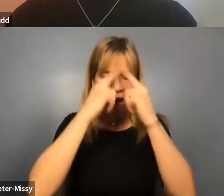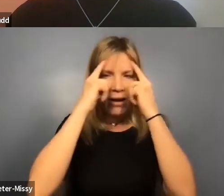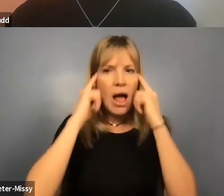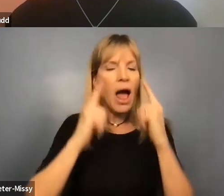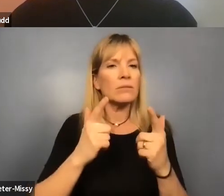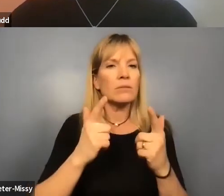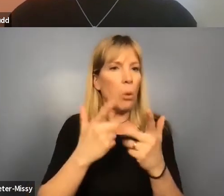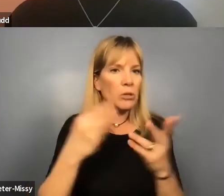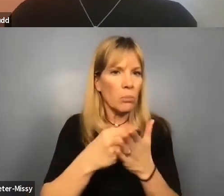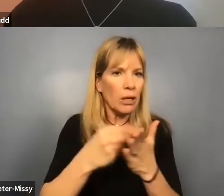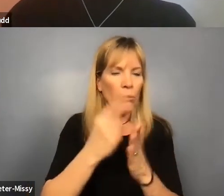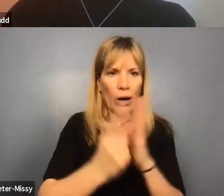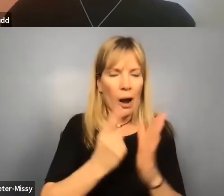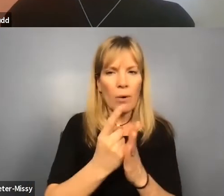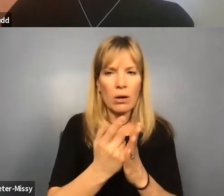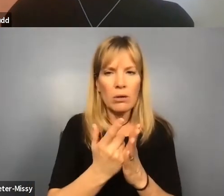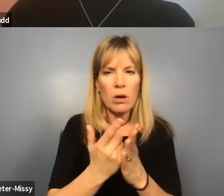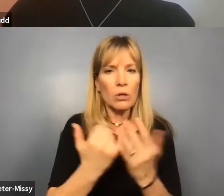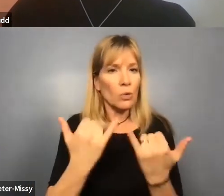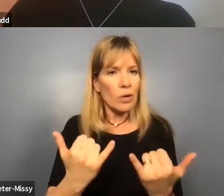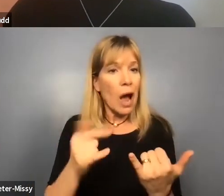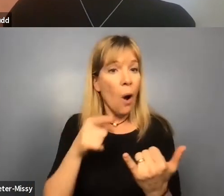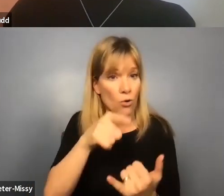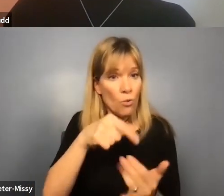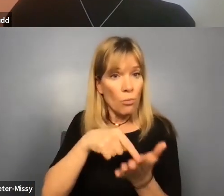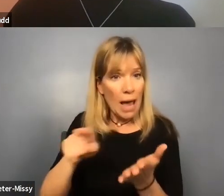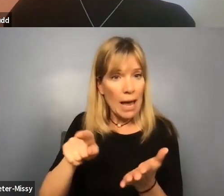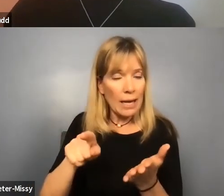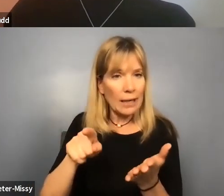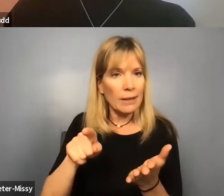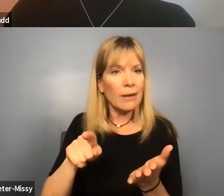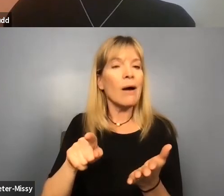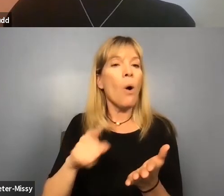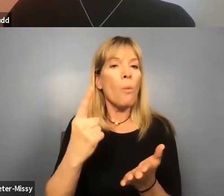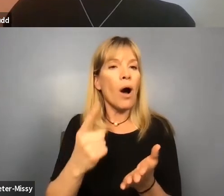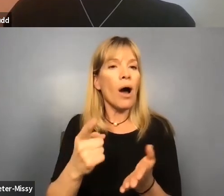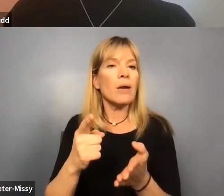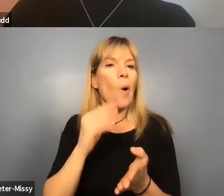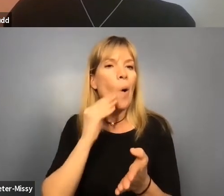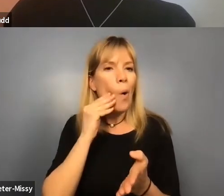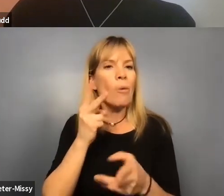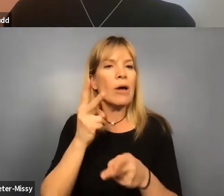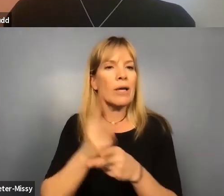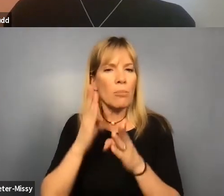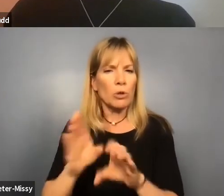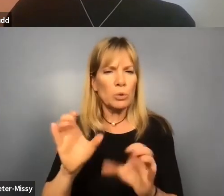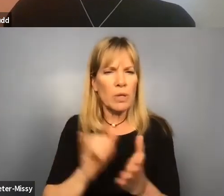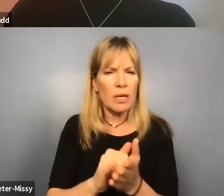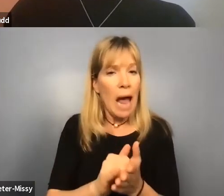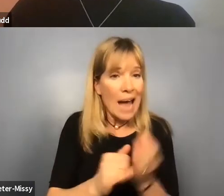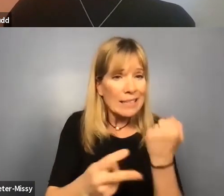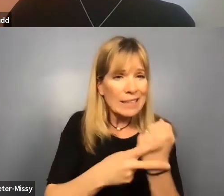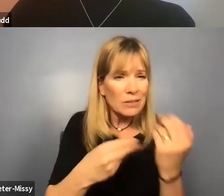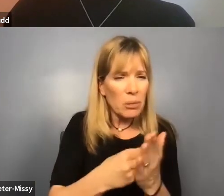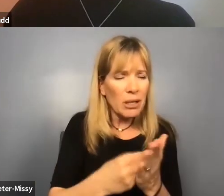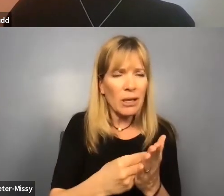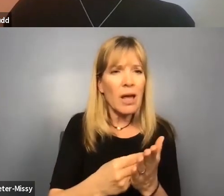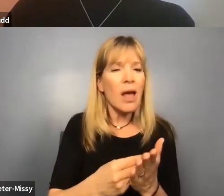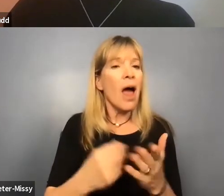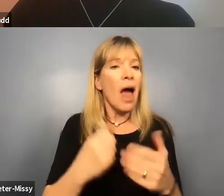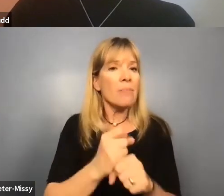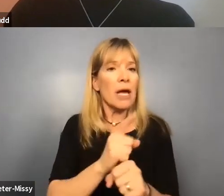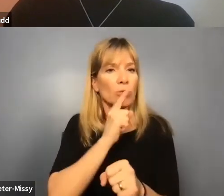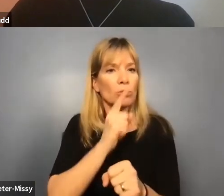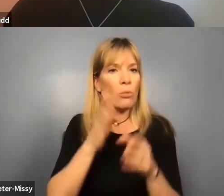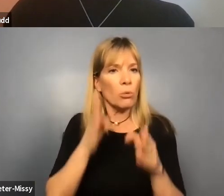you know, to do. So now you're paying one home care person to do that, which saves money and keeps a person in the